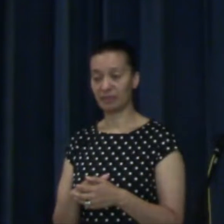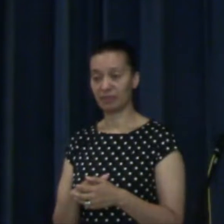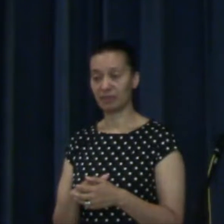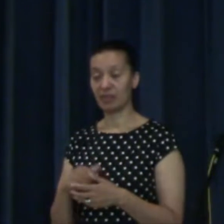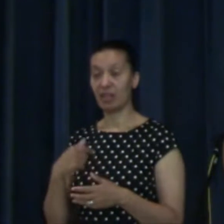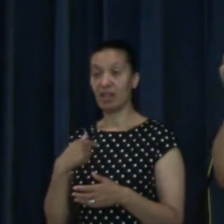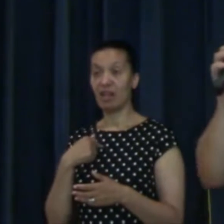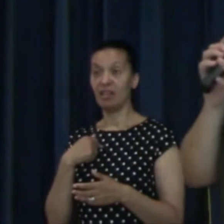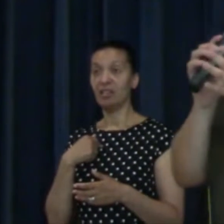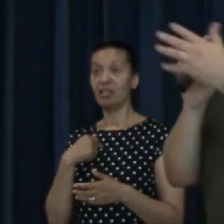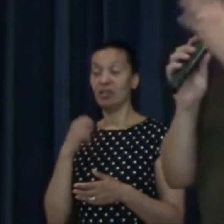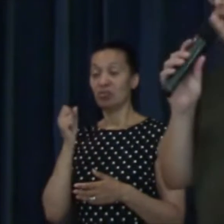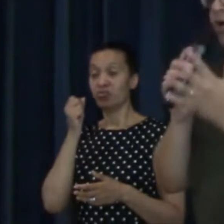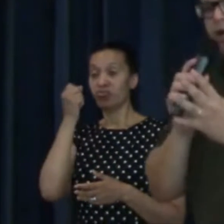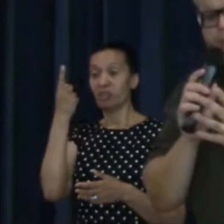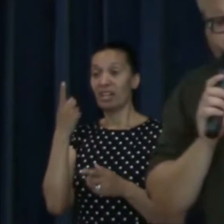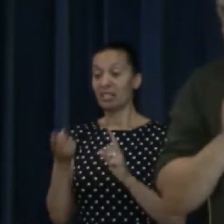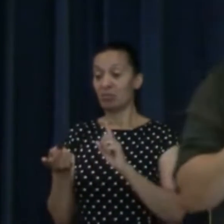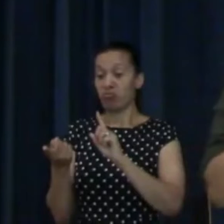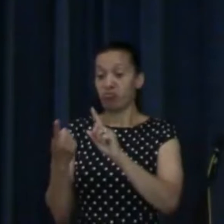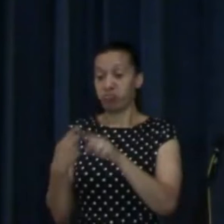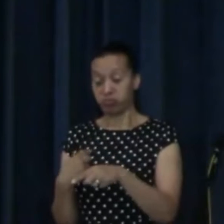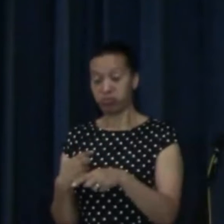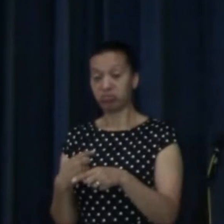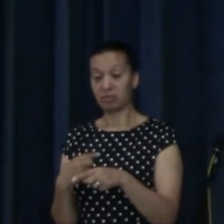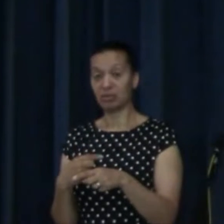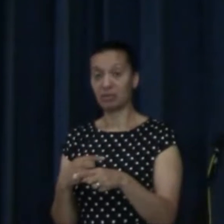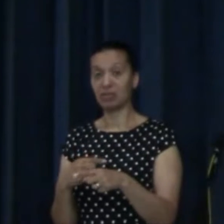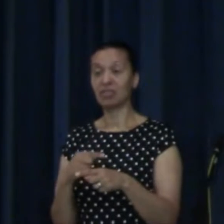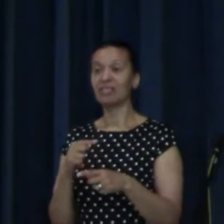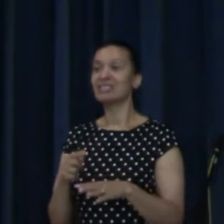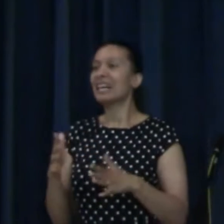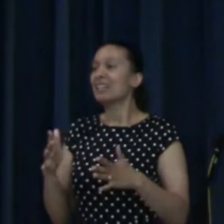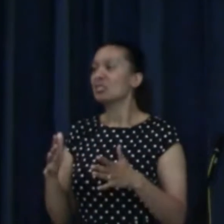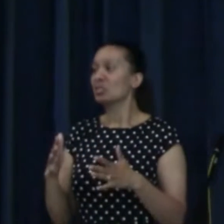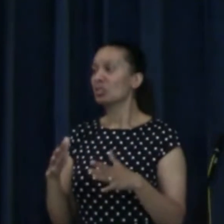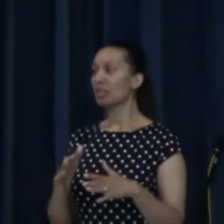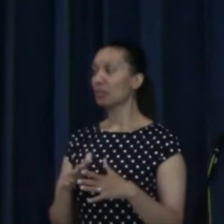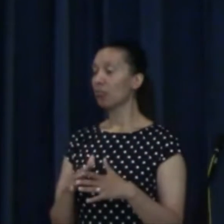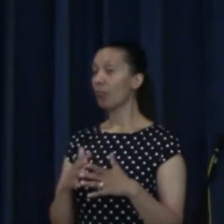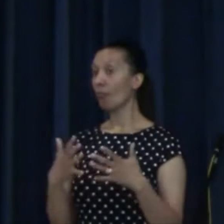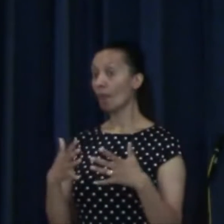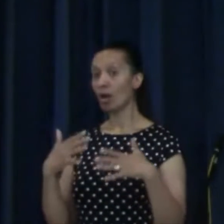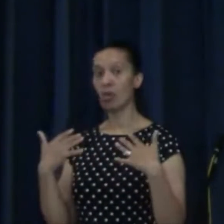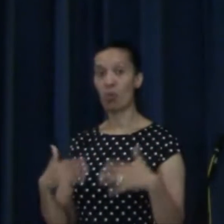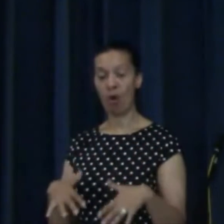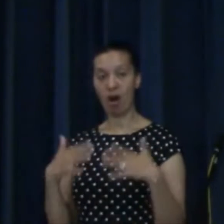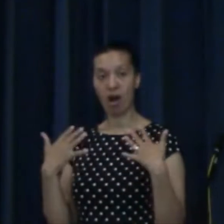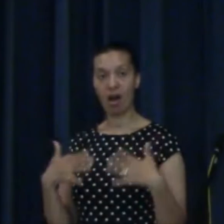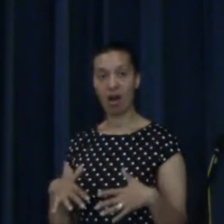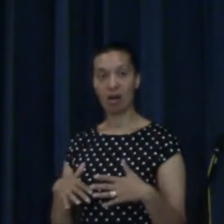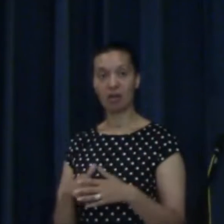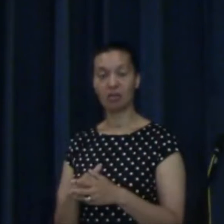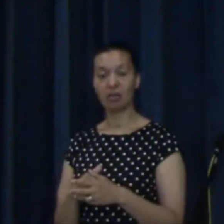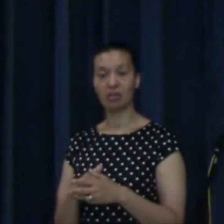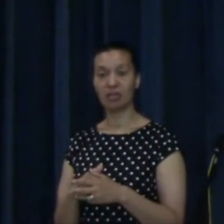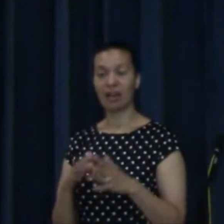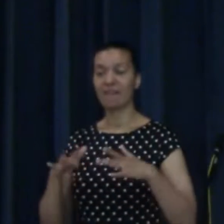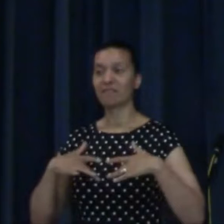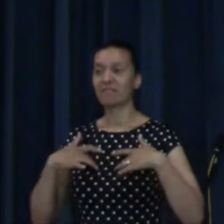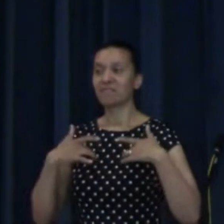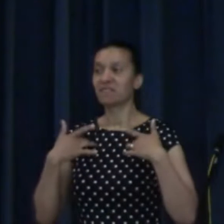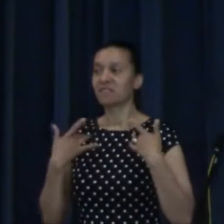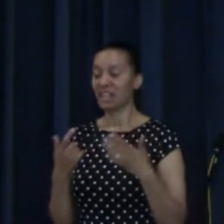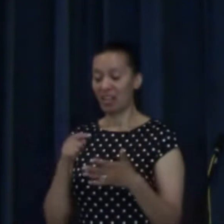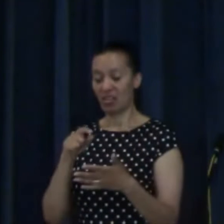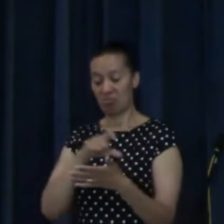answers to everything. don't know if that sounds dramatic but I've said to a few people this week that I've spoken to that I feel that